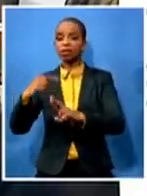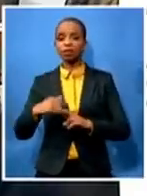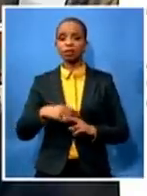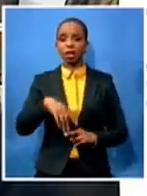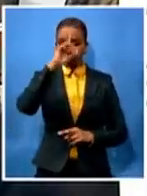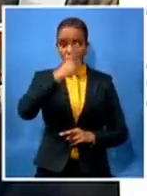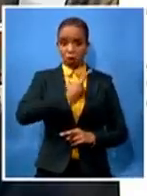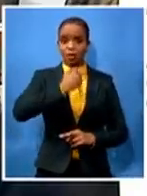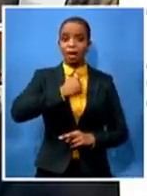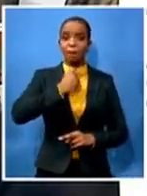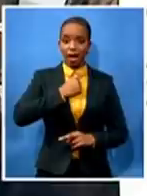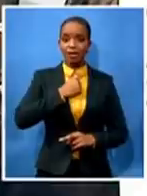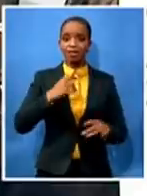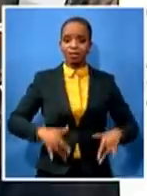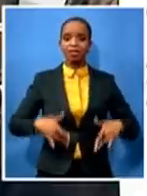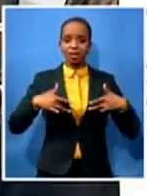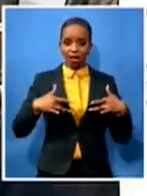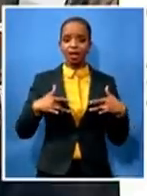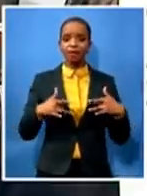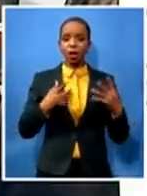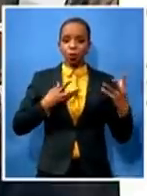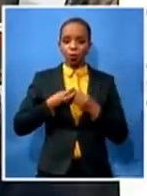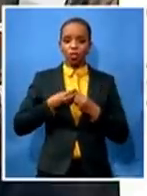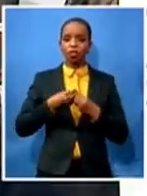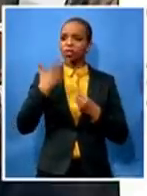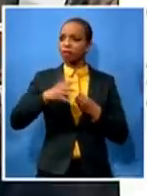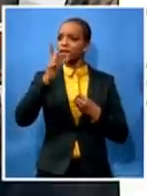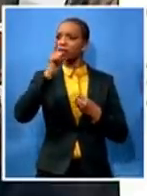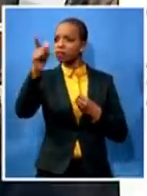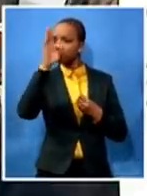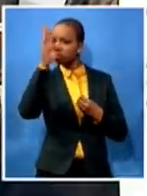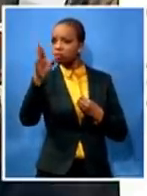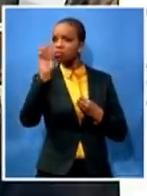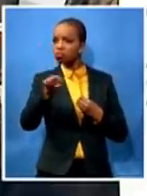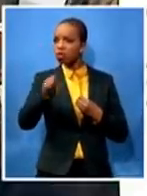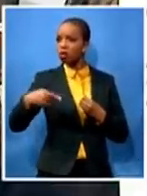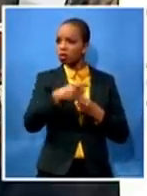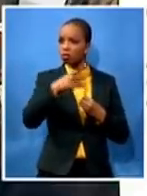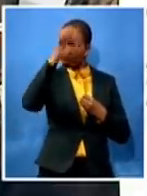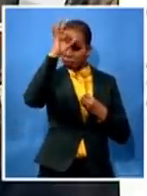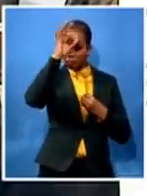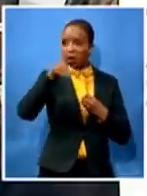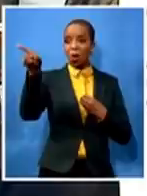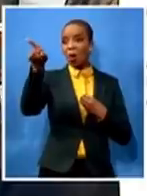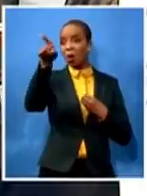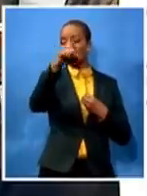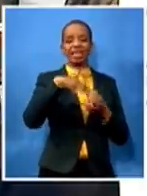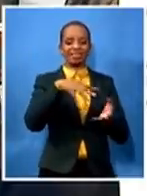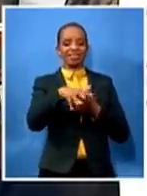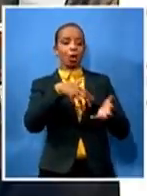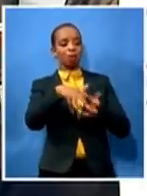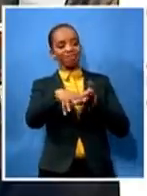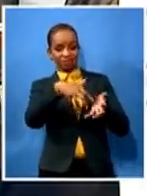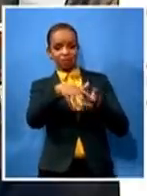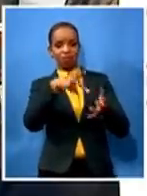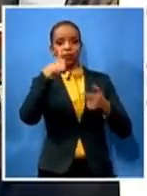you can't do these things and they were all laughing they were all making a mockery and i was the first who responded but guess what